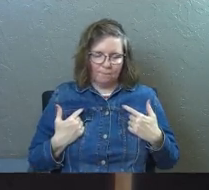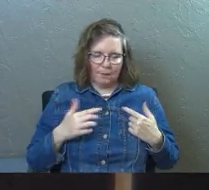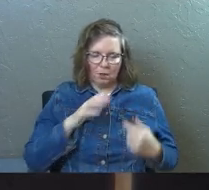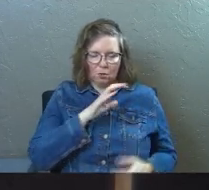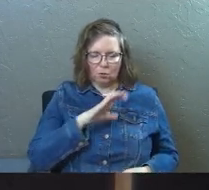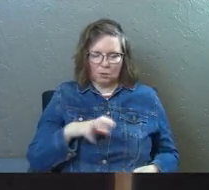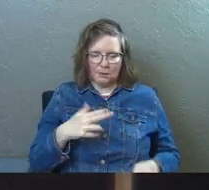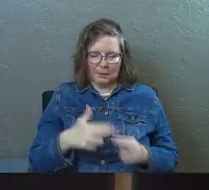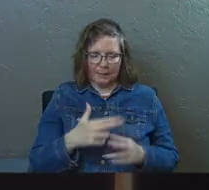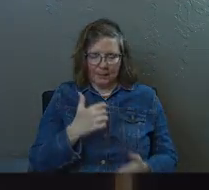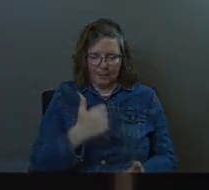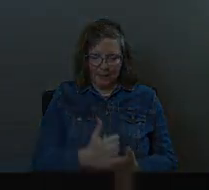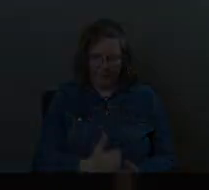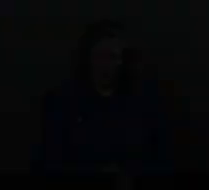In Christ's name, amen.